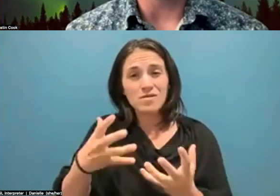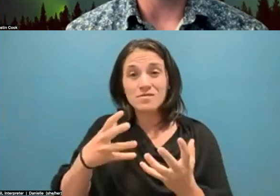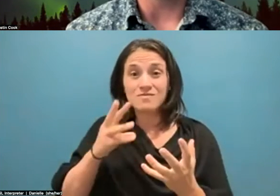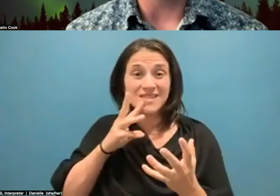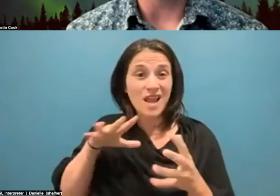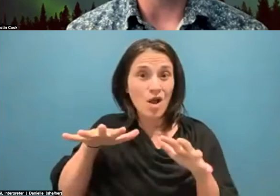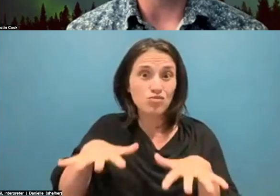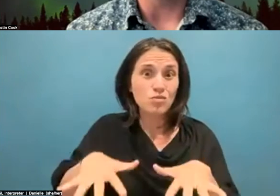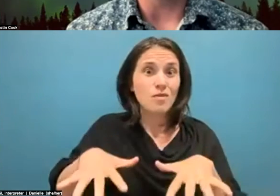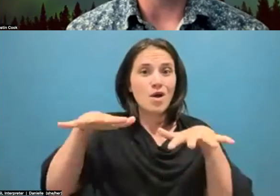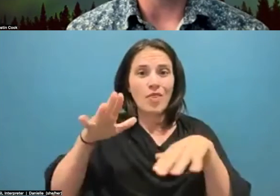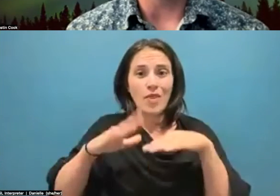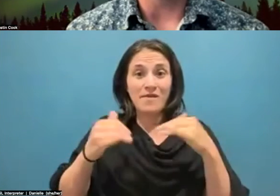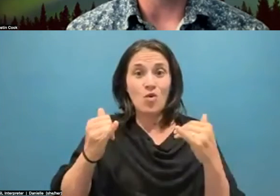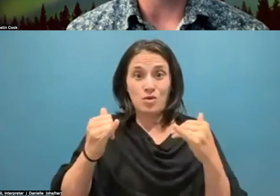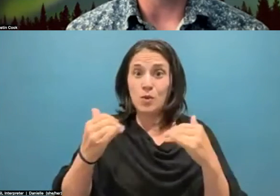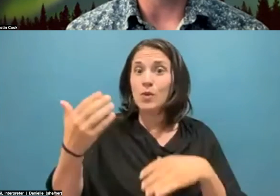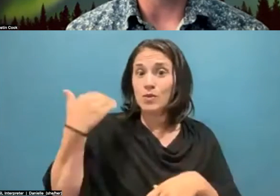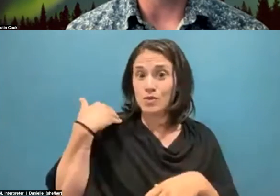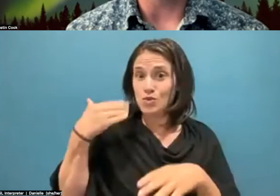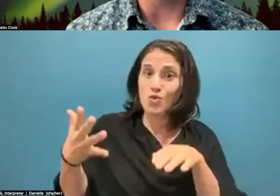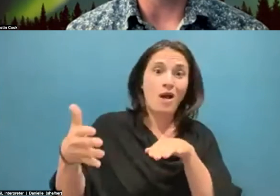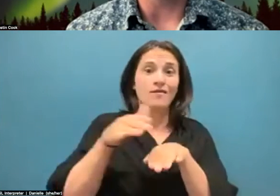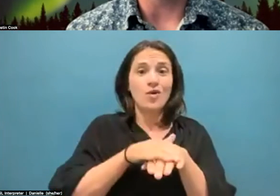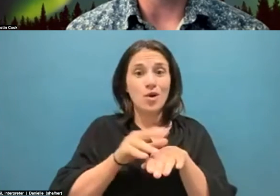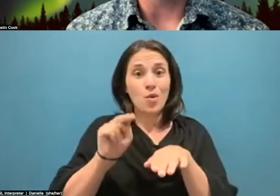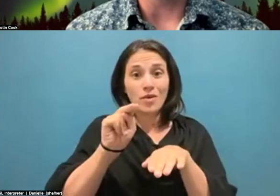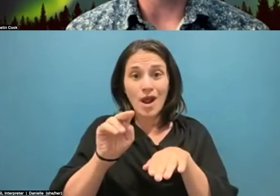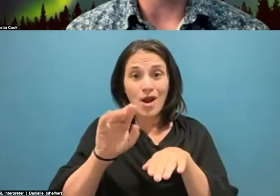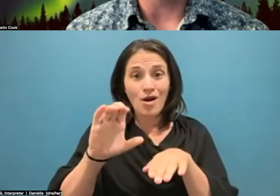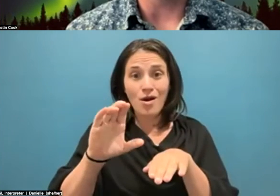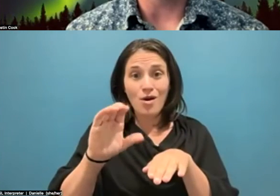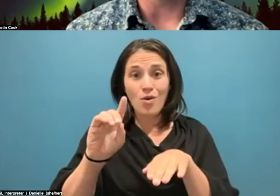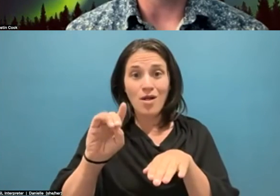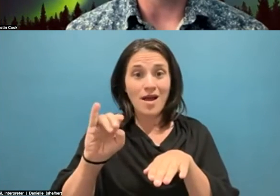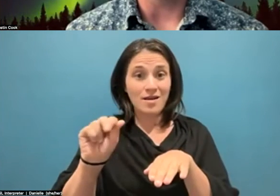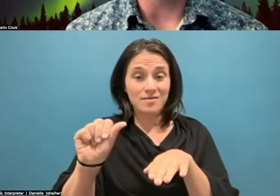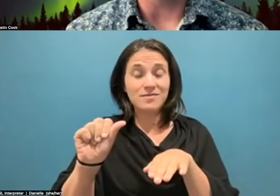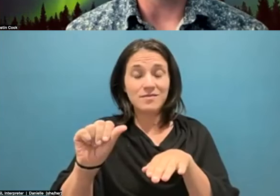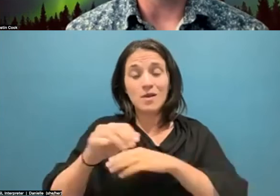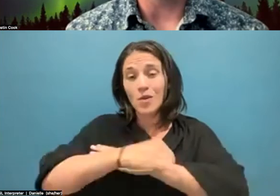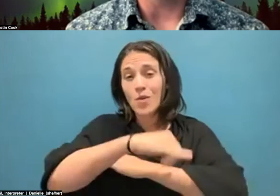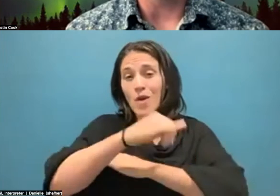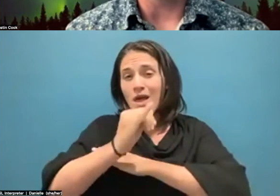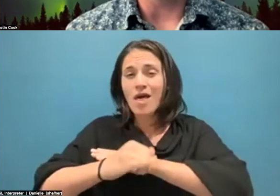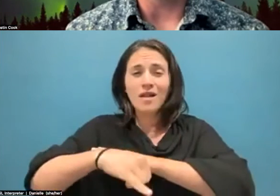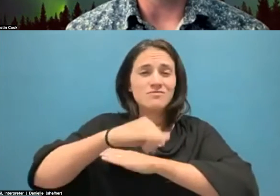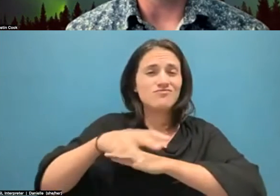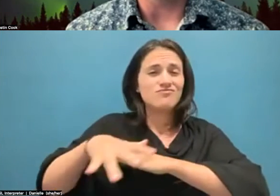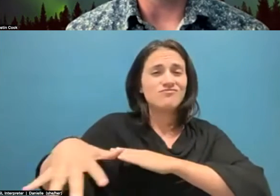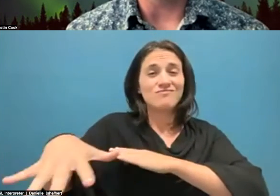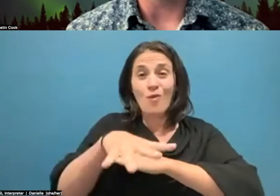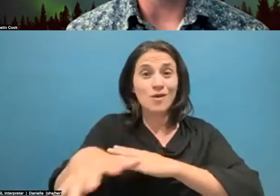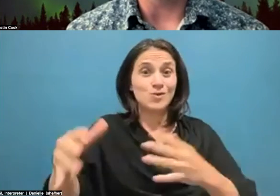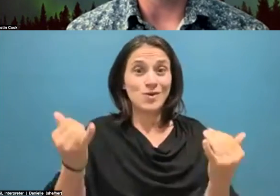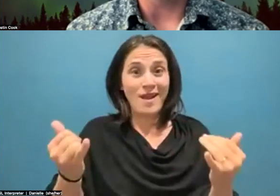covered what is now eastern North Carolina. The whales swam over the Victorian mansions and plantation homes in the county seat of